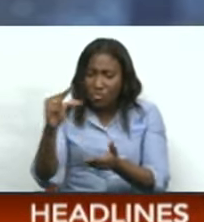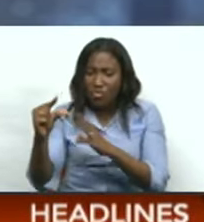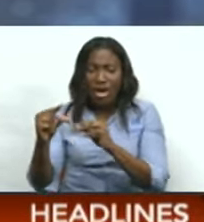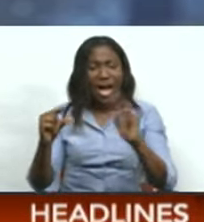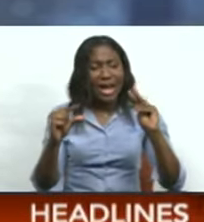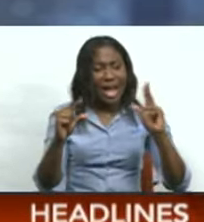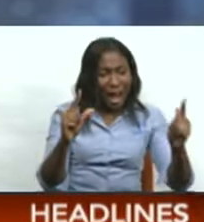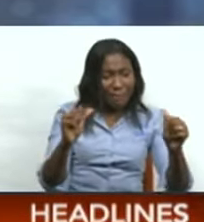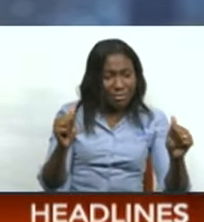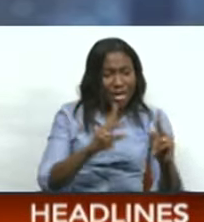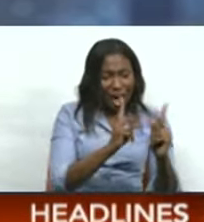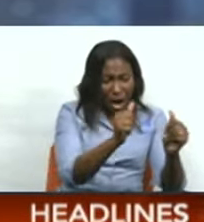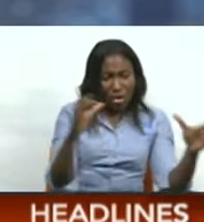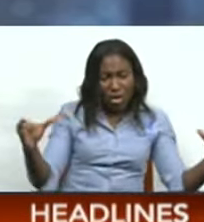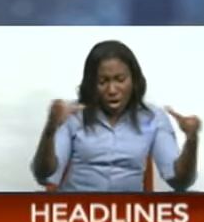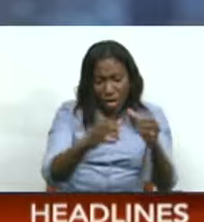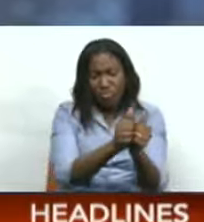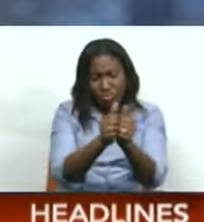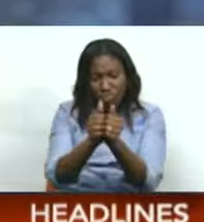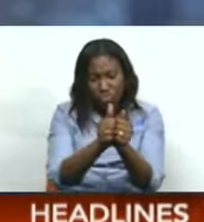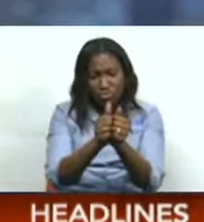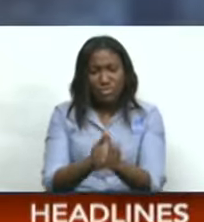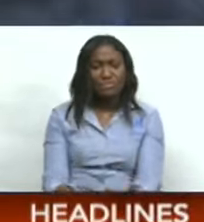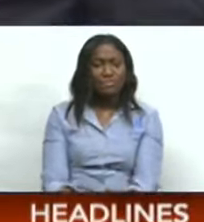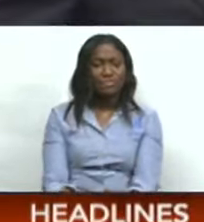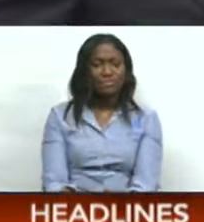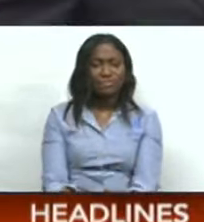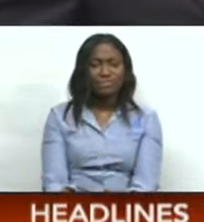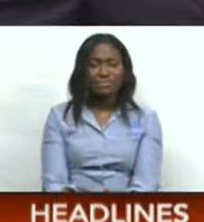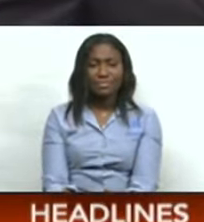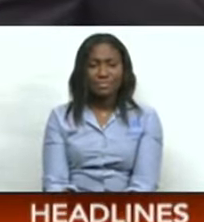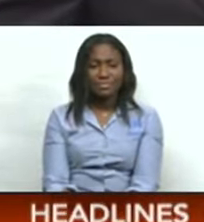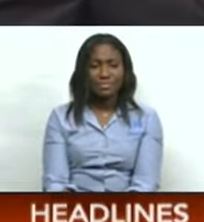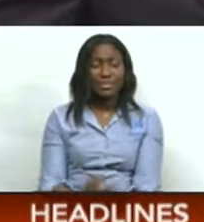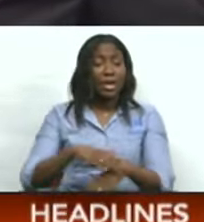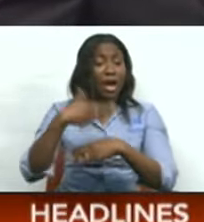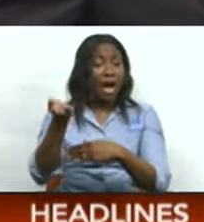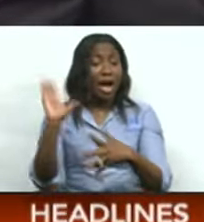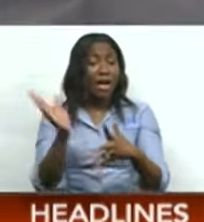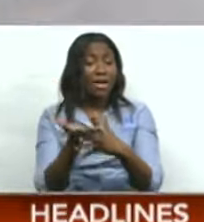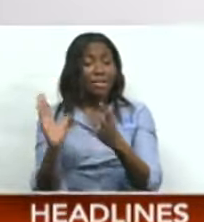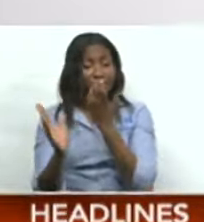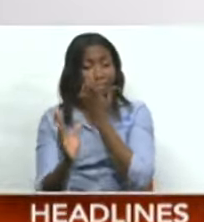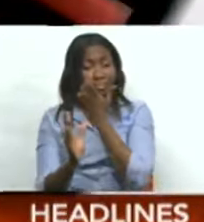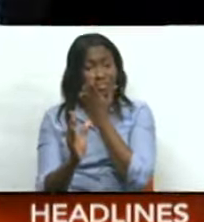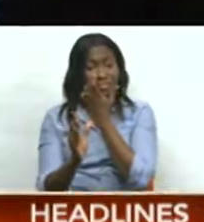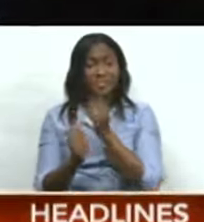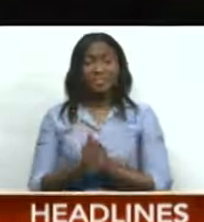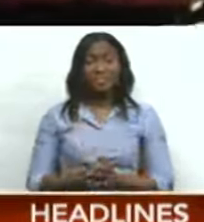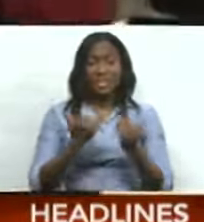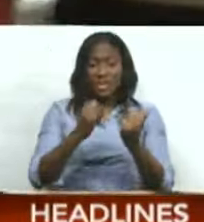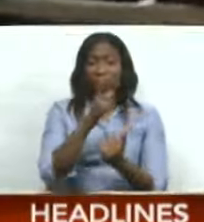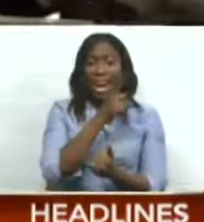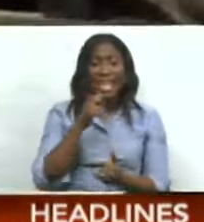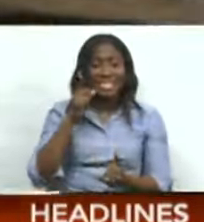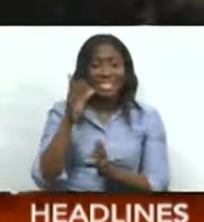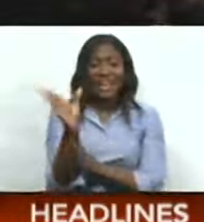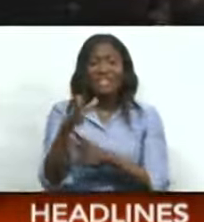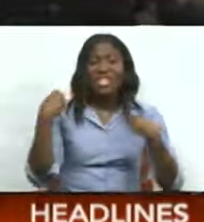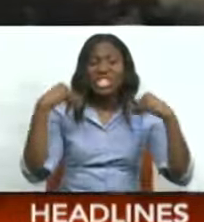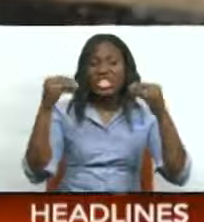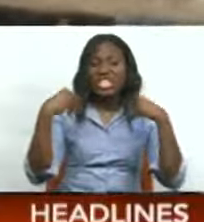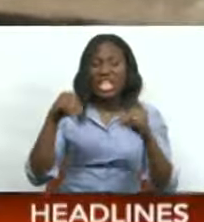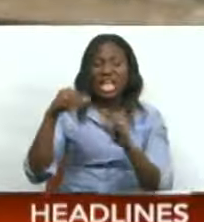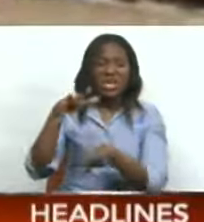the relationship between his former colleagues. Let's tell you what's still to come in the news tonight. In this Lenten season, fish sales are